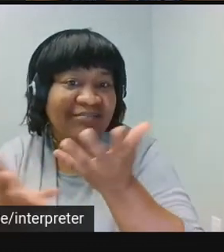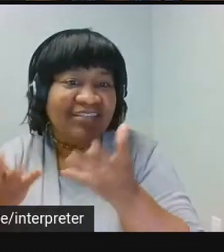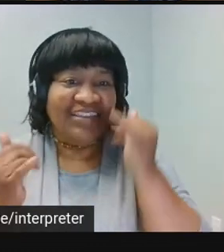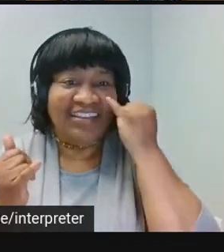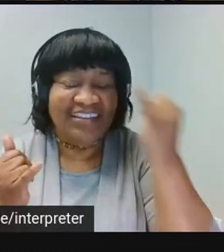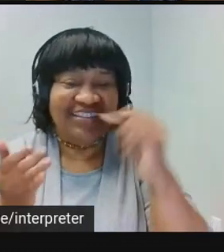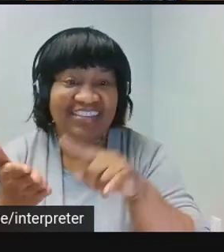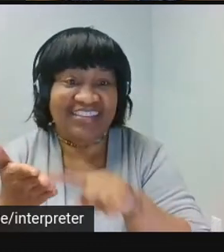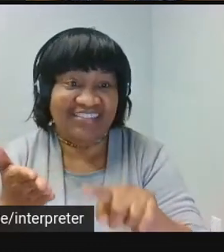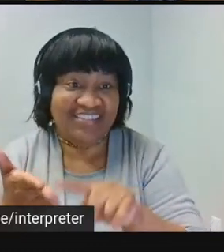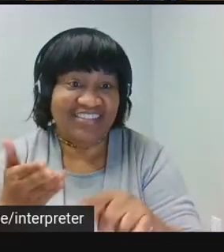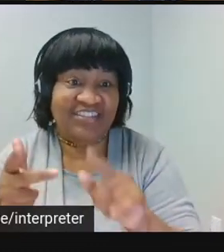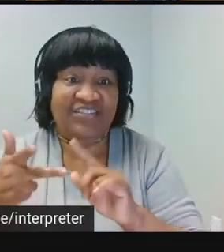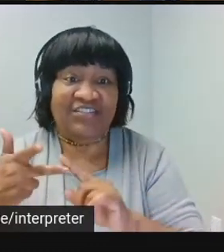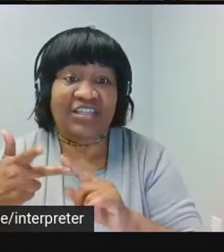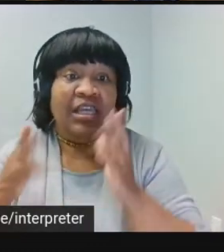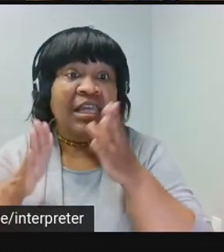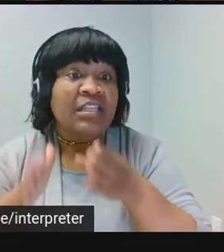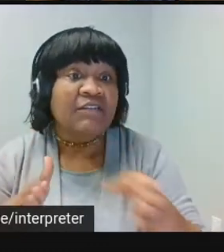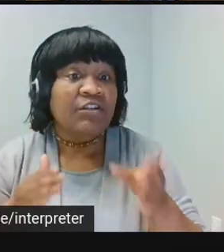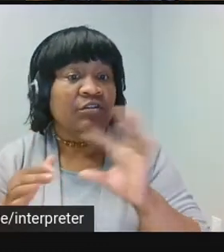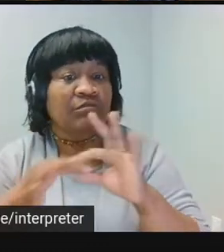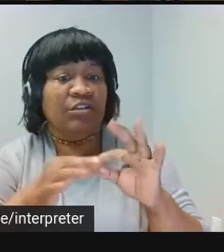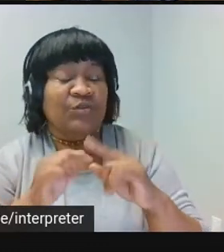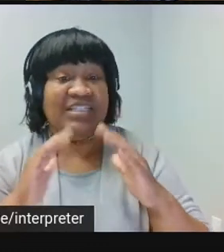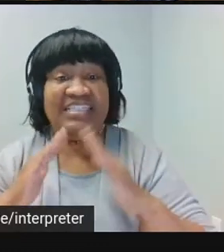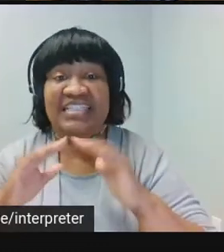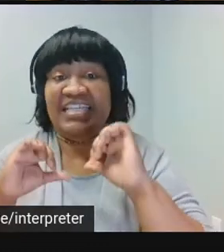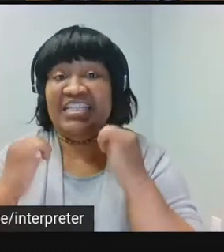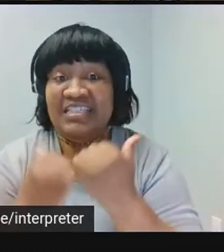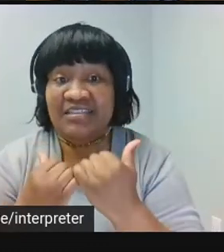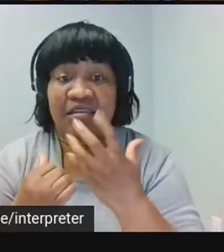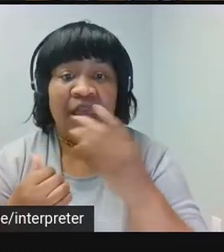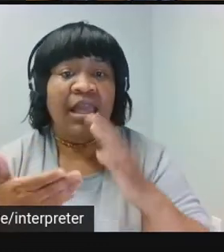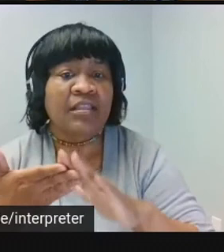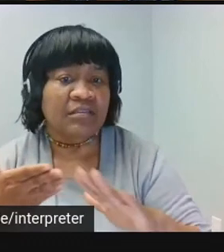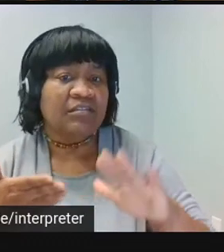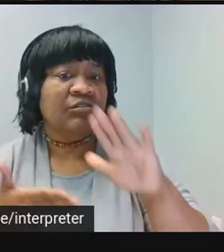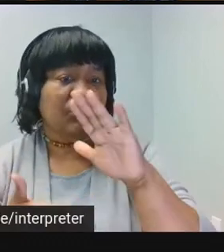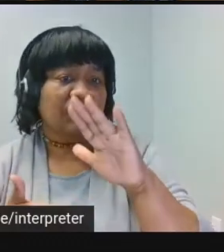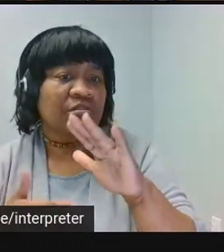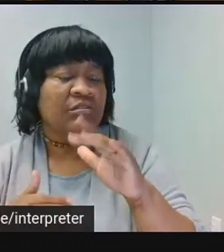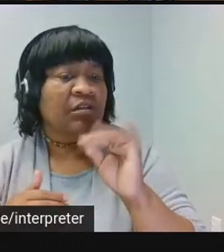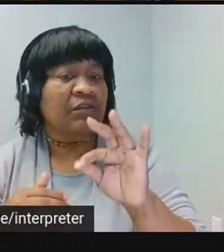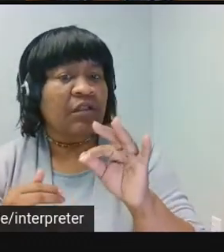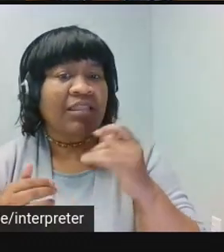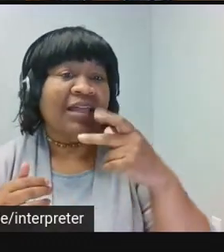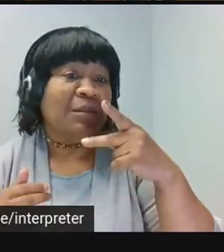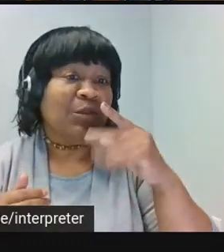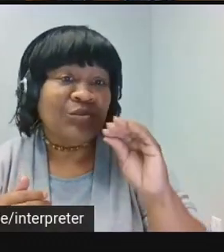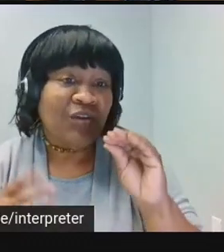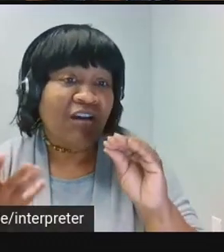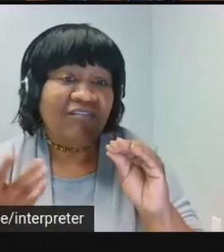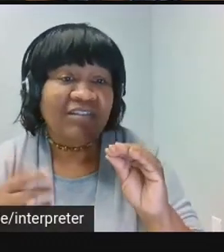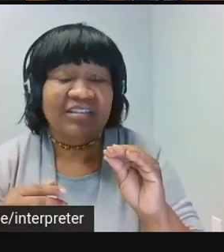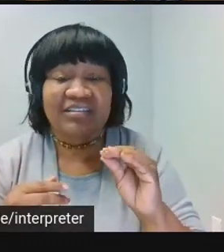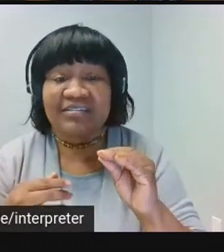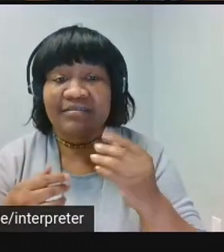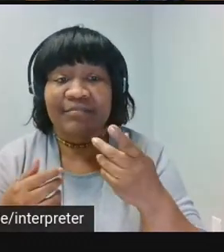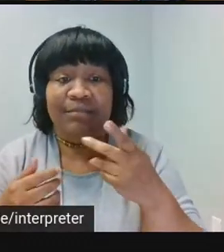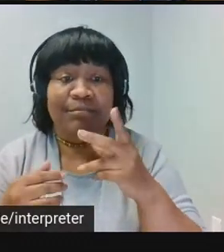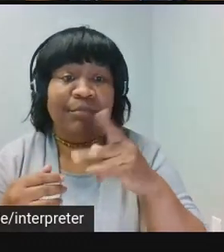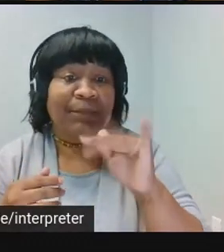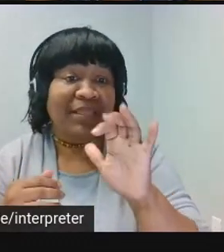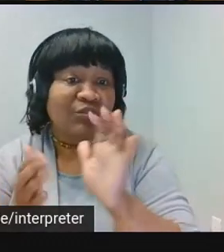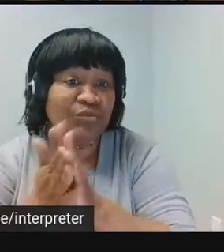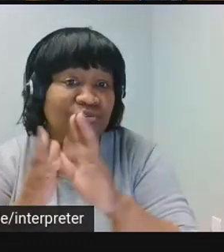research. Three, individuals connected with city agencies and or institutions like the post office, public school